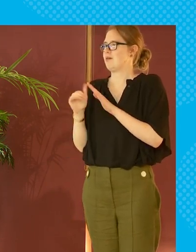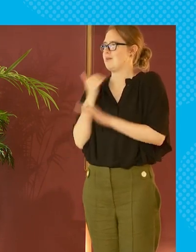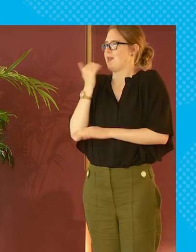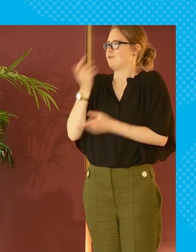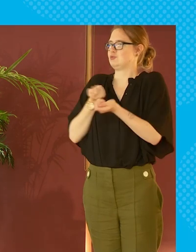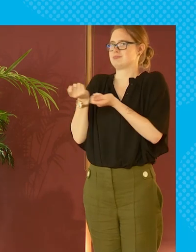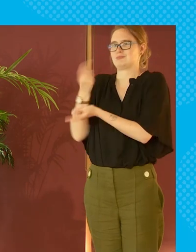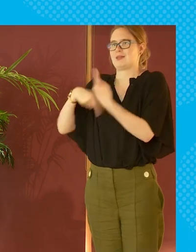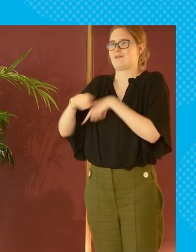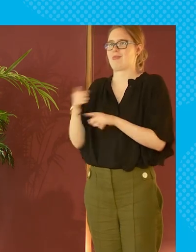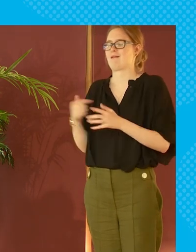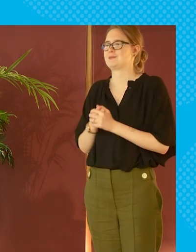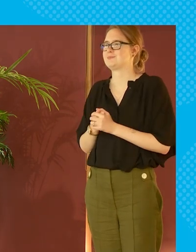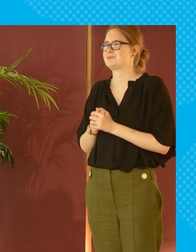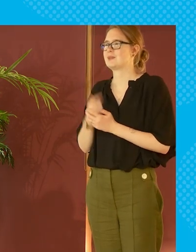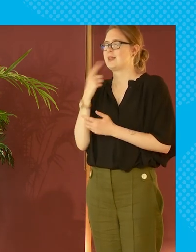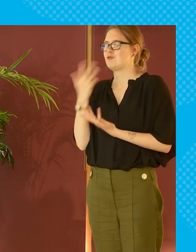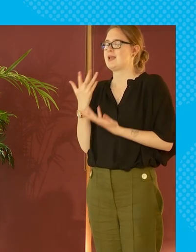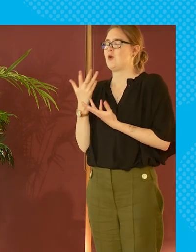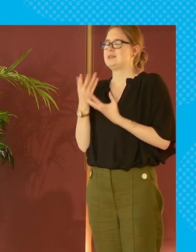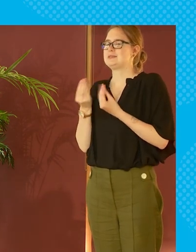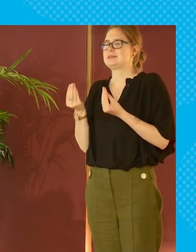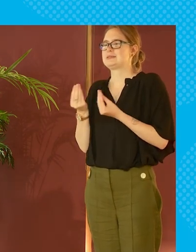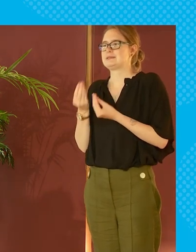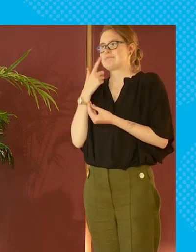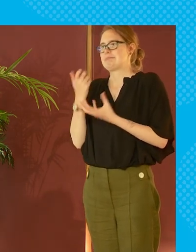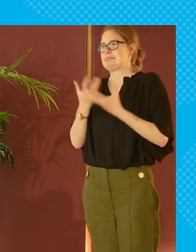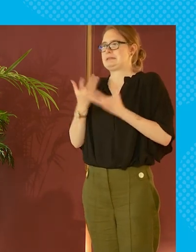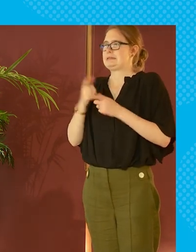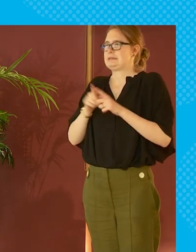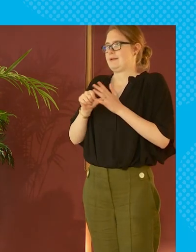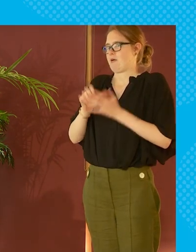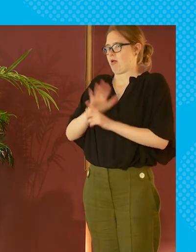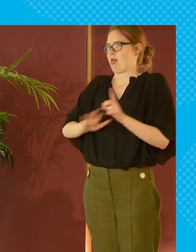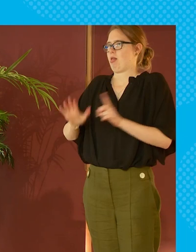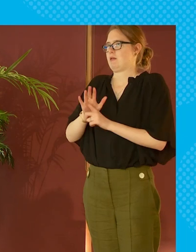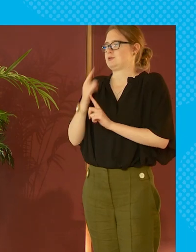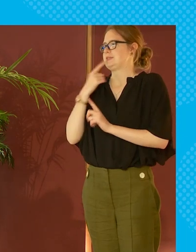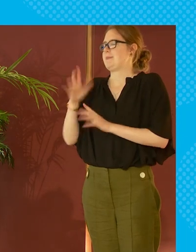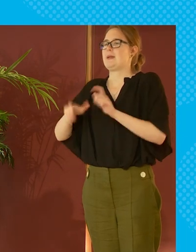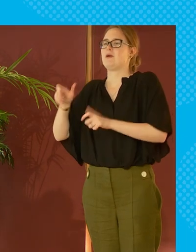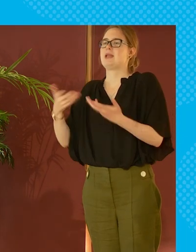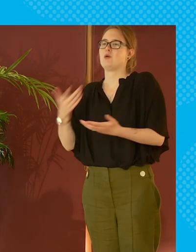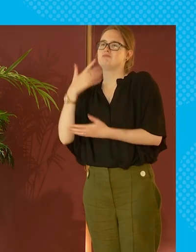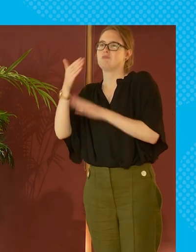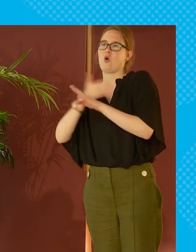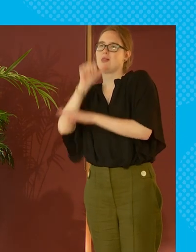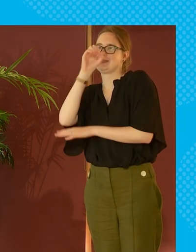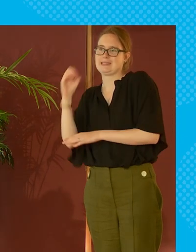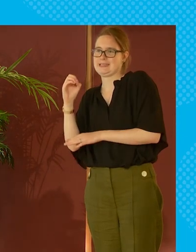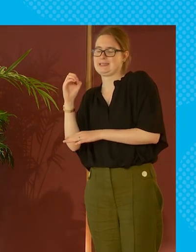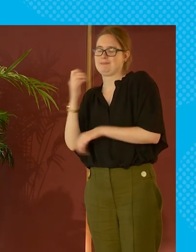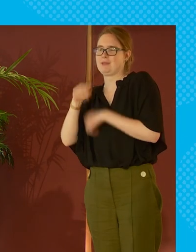is not equipped to deal with it i think we have a very fragile state at the moment is that because you you could have people now who say in their early 60s